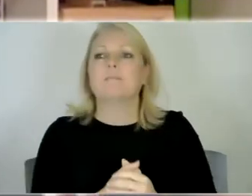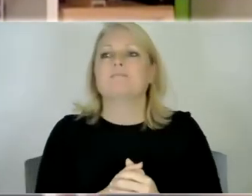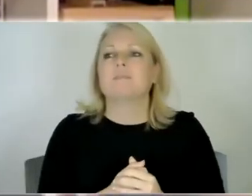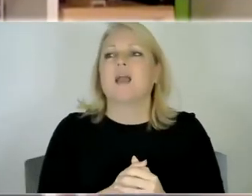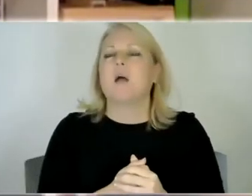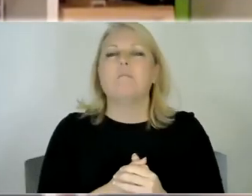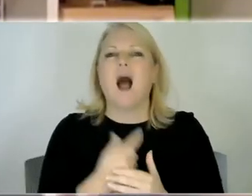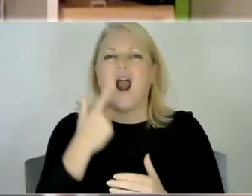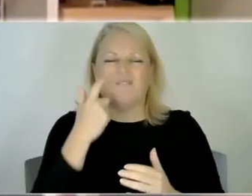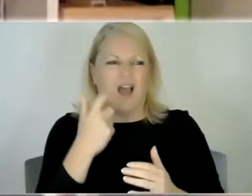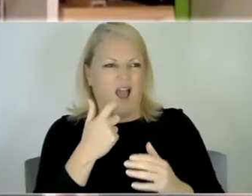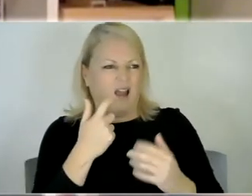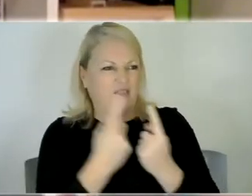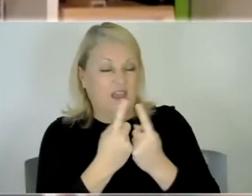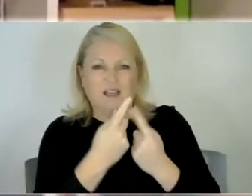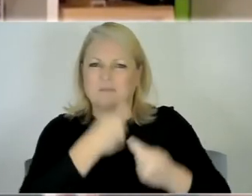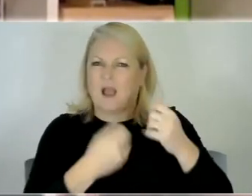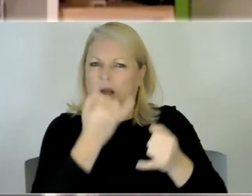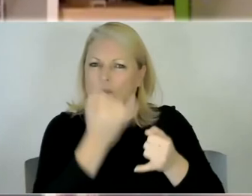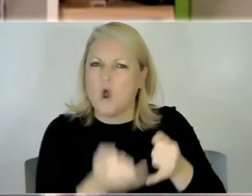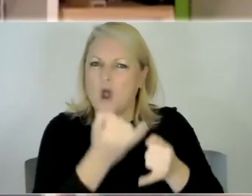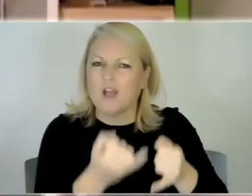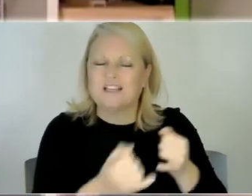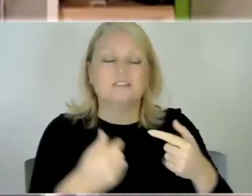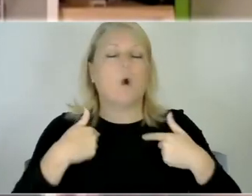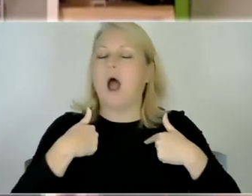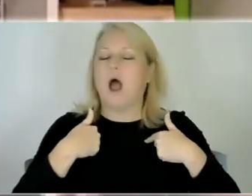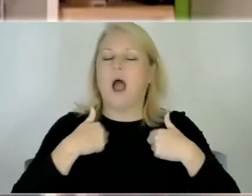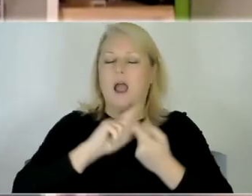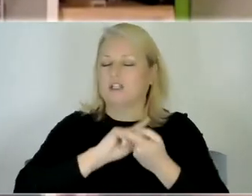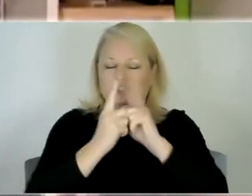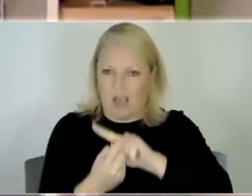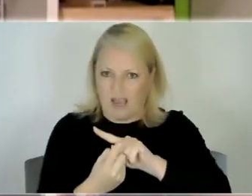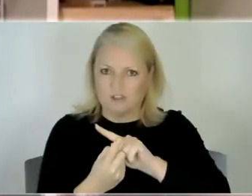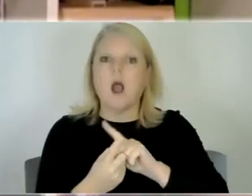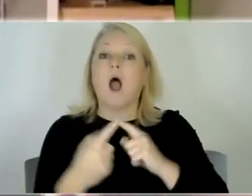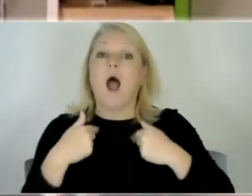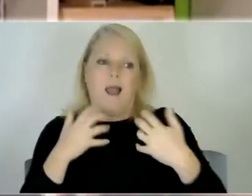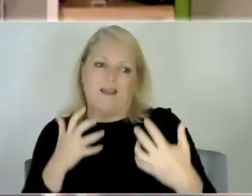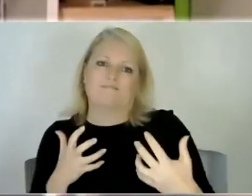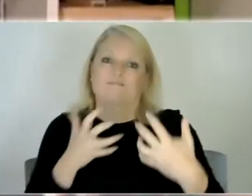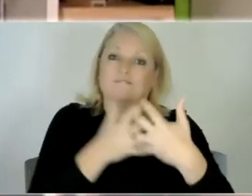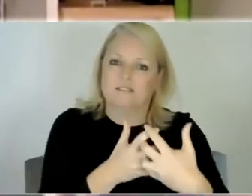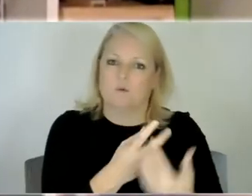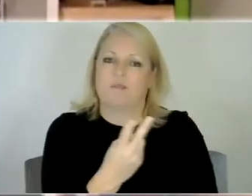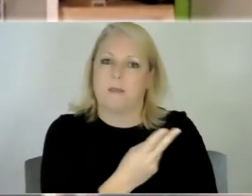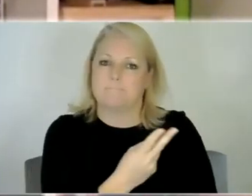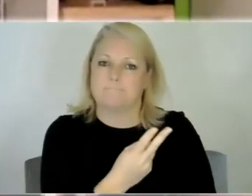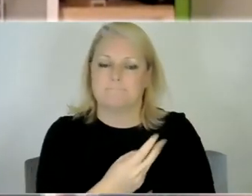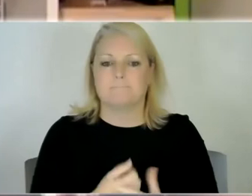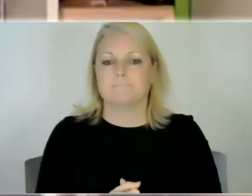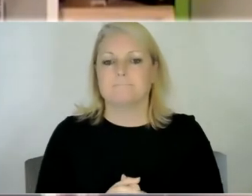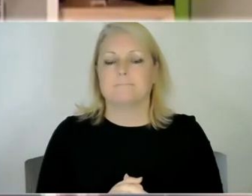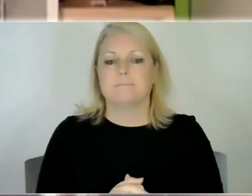way and and learning from them and joining them uh in in what it is that they do so for example